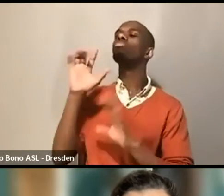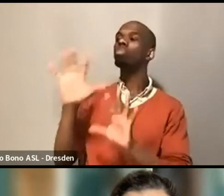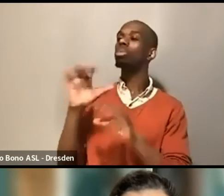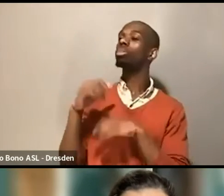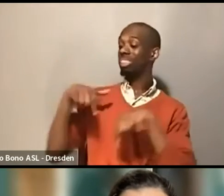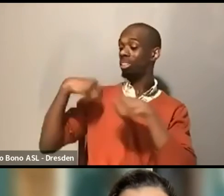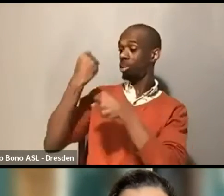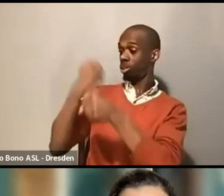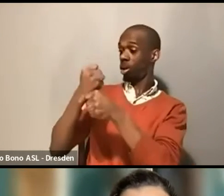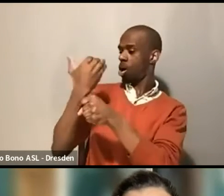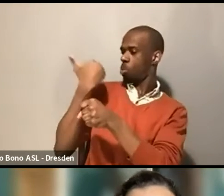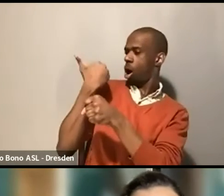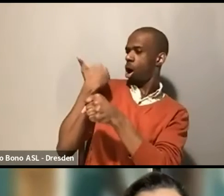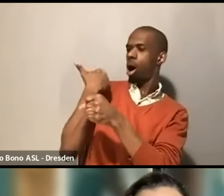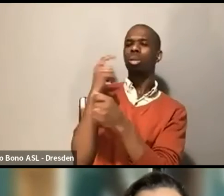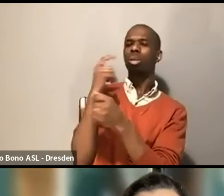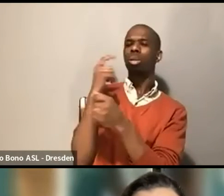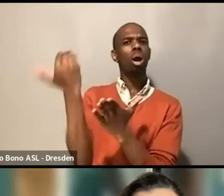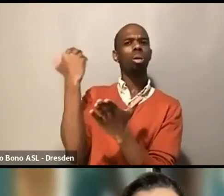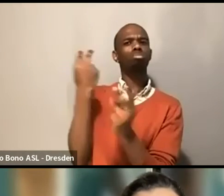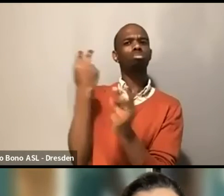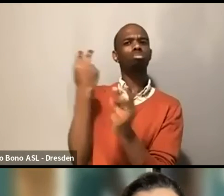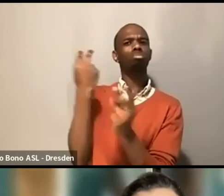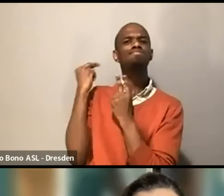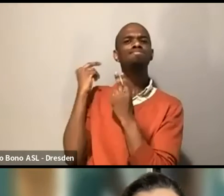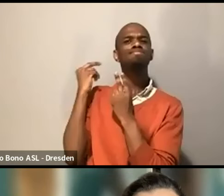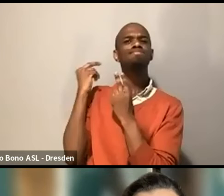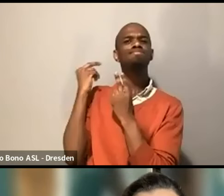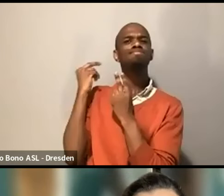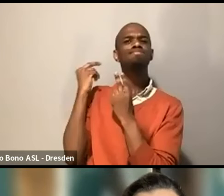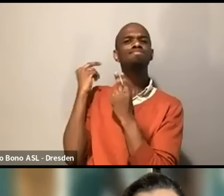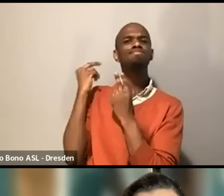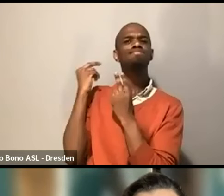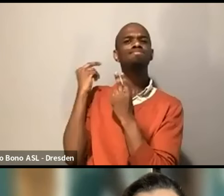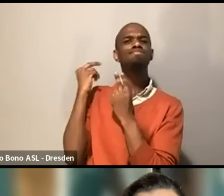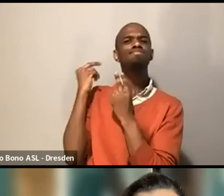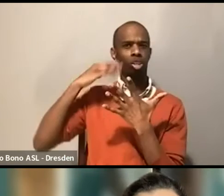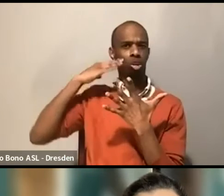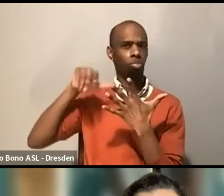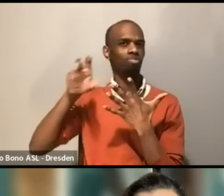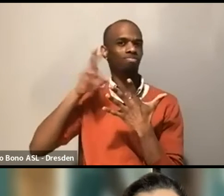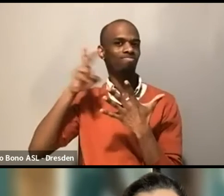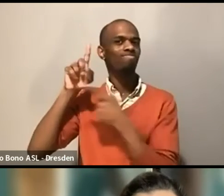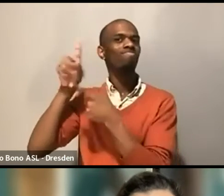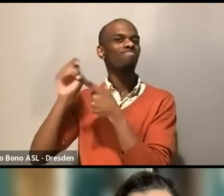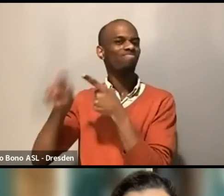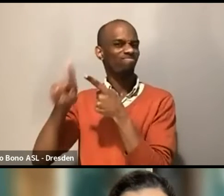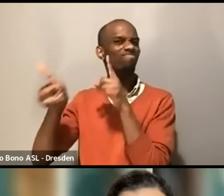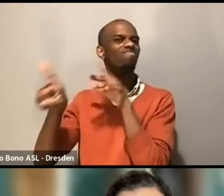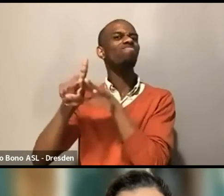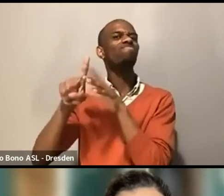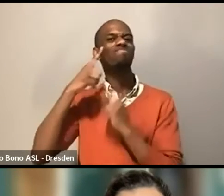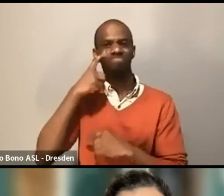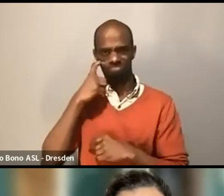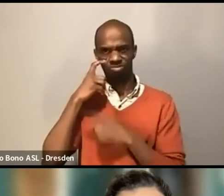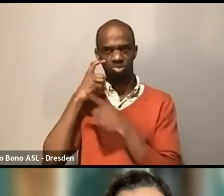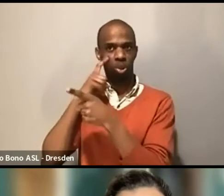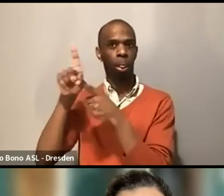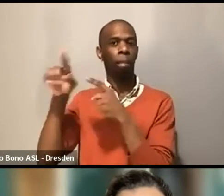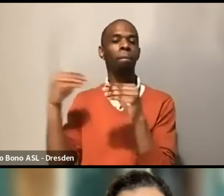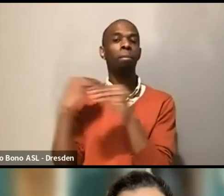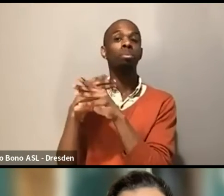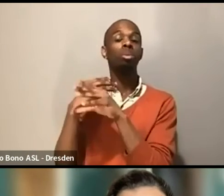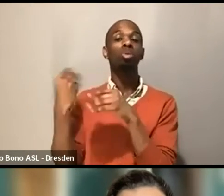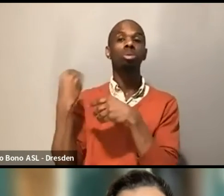I know there are questions about resources. We will absolutely be sending those to some attendees, but having a conversation in your caregiver group and in creating a